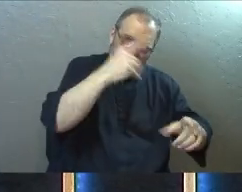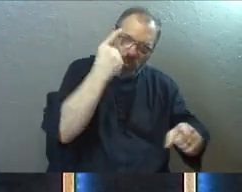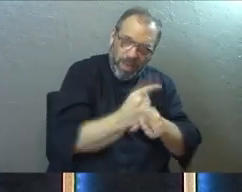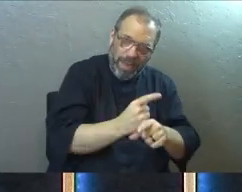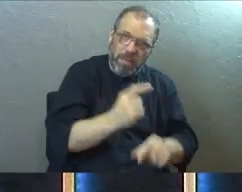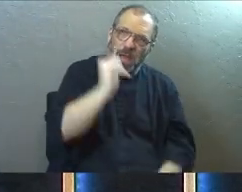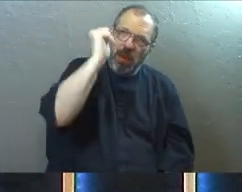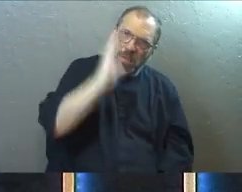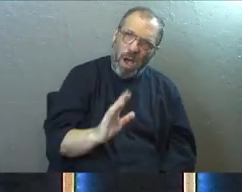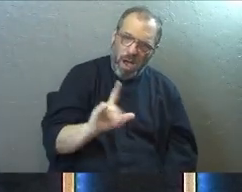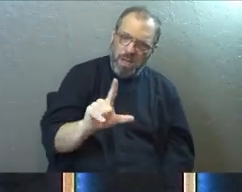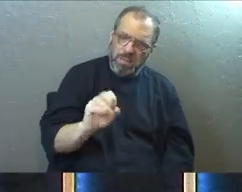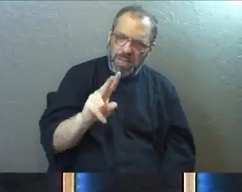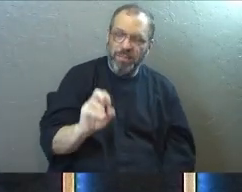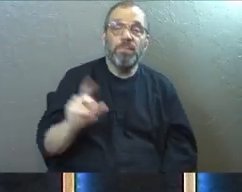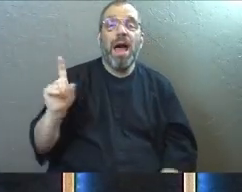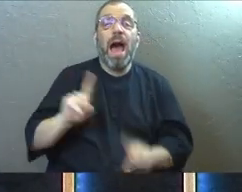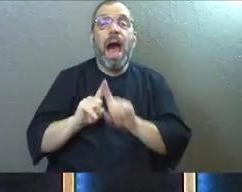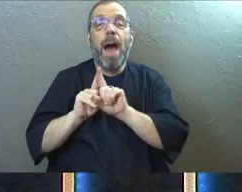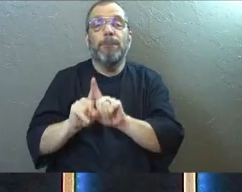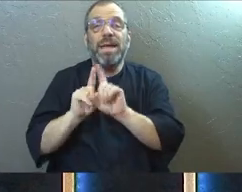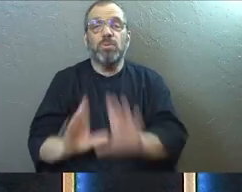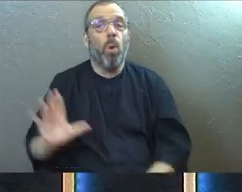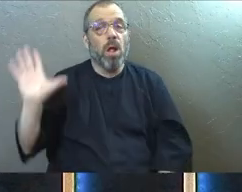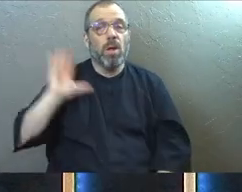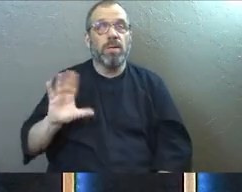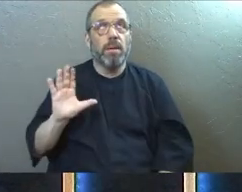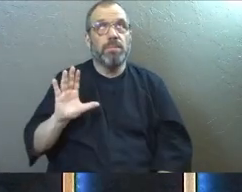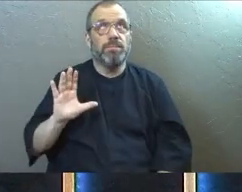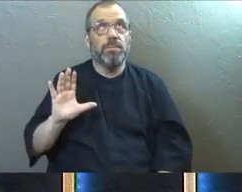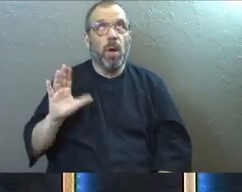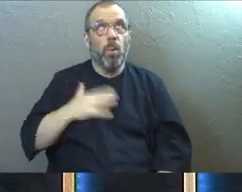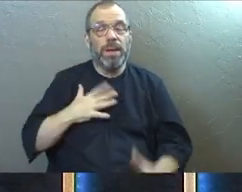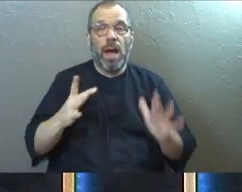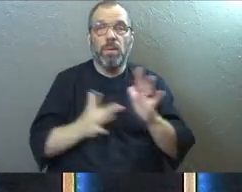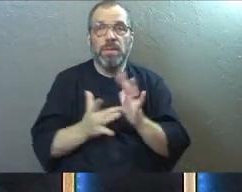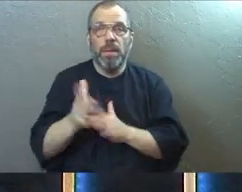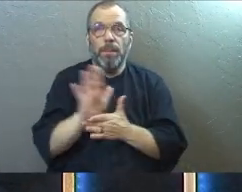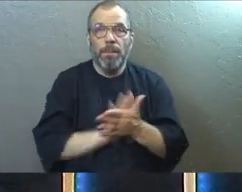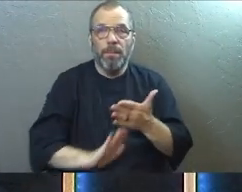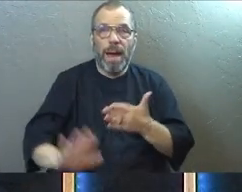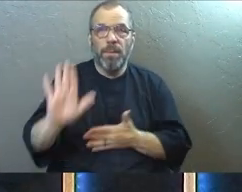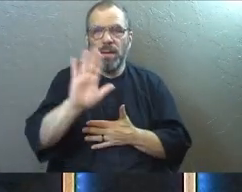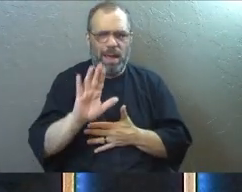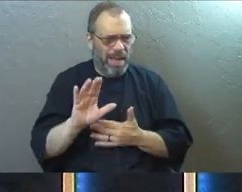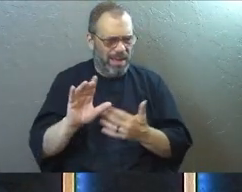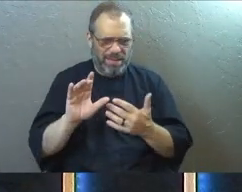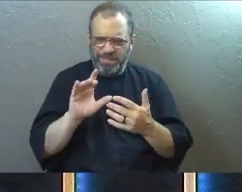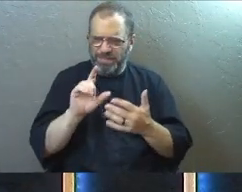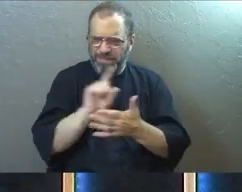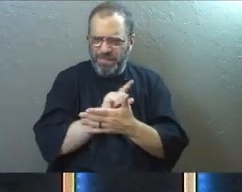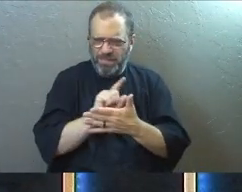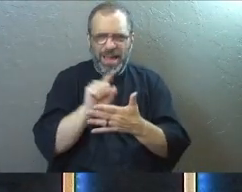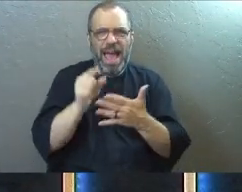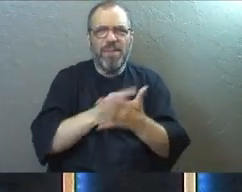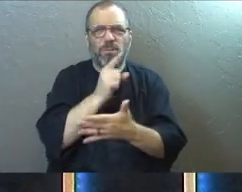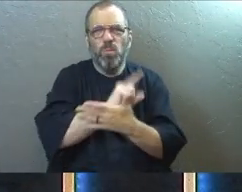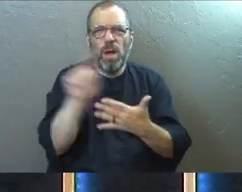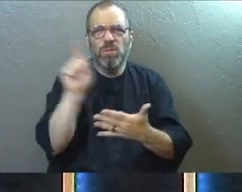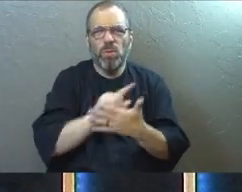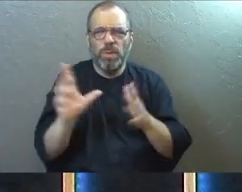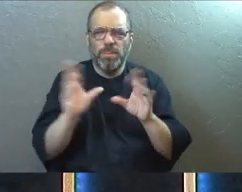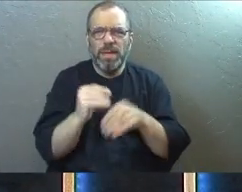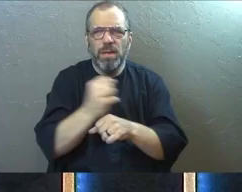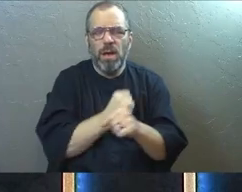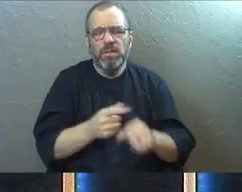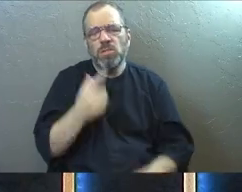stuff. I had a mentor when I was at Bible college and we would meet up like once a week for coffee and that sort of thing. And